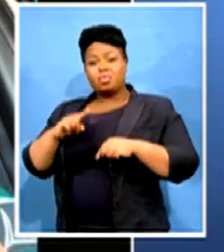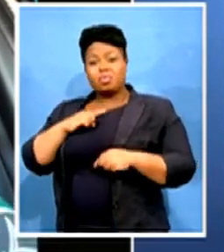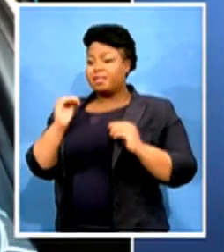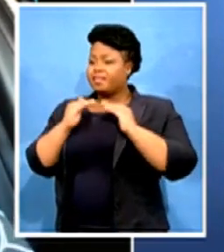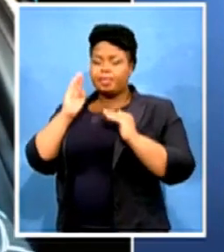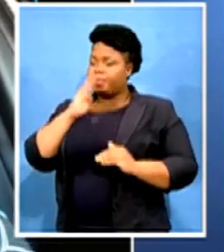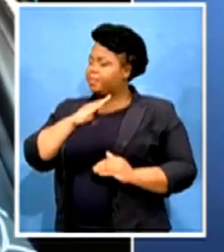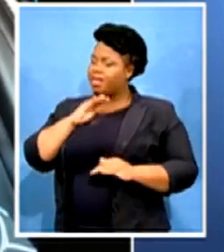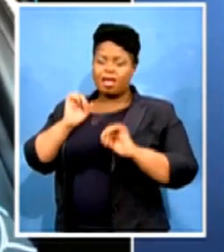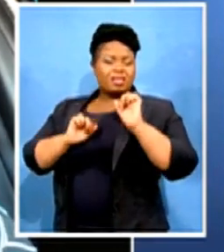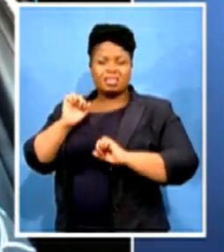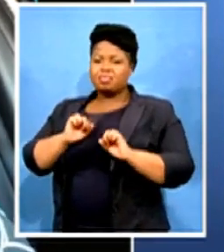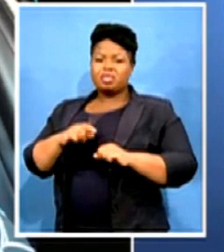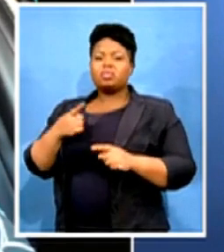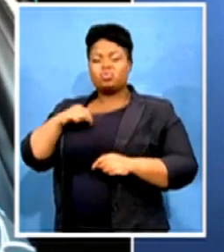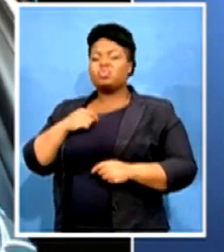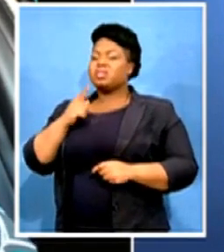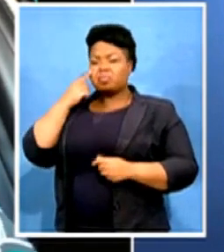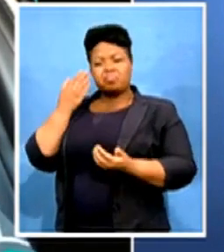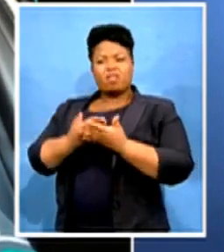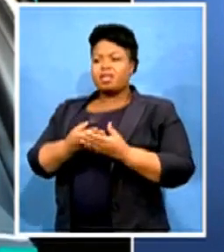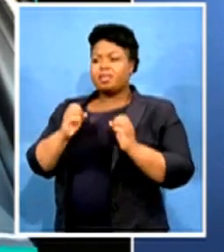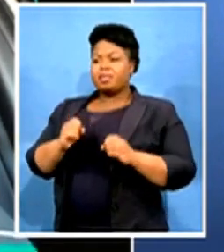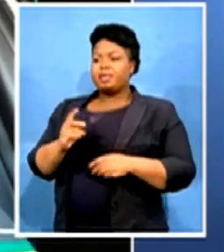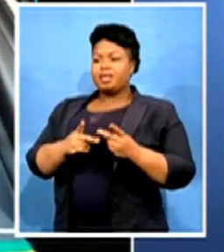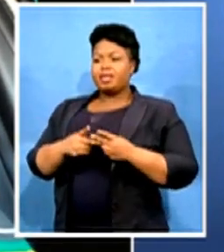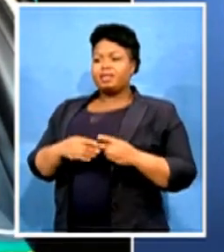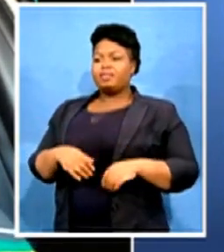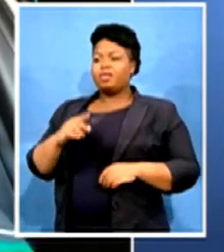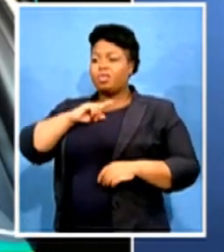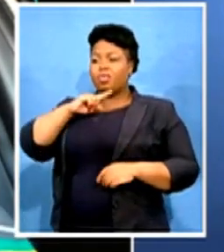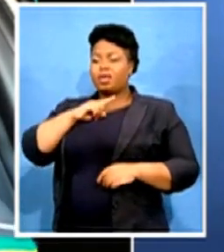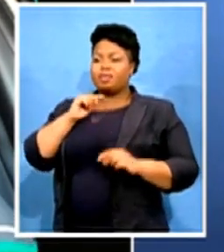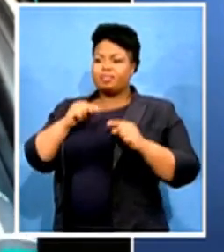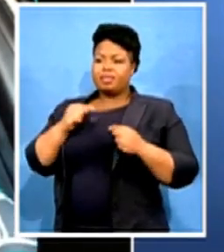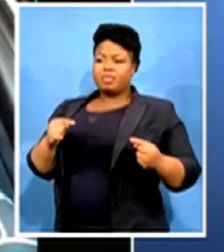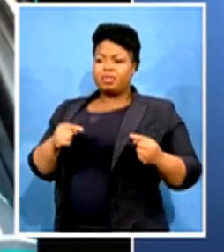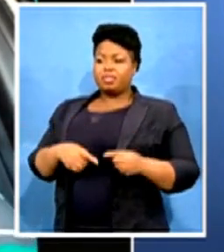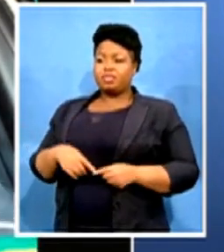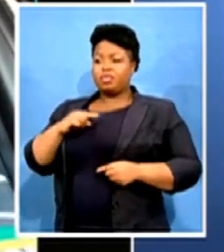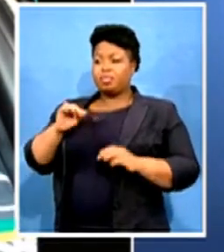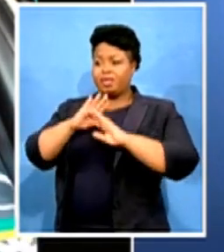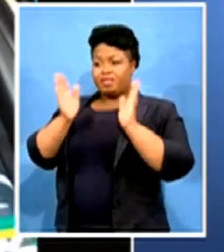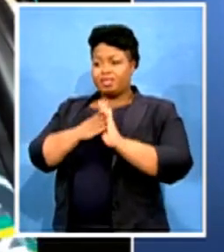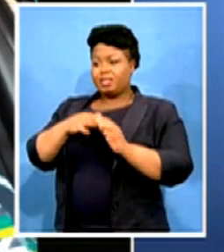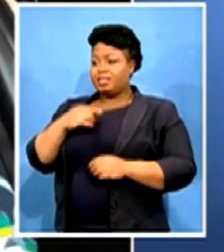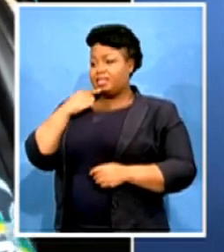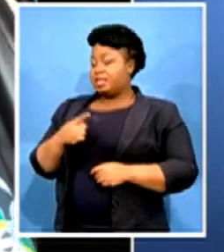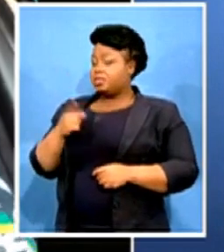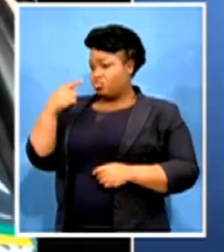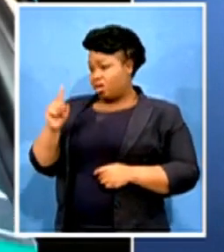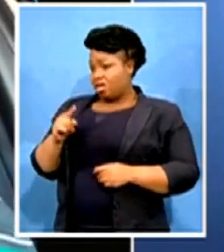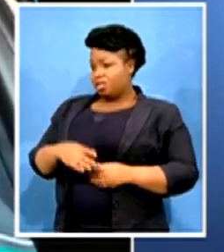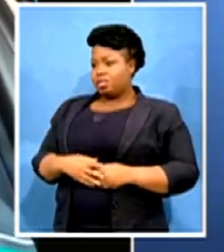There's never been a fair assessment. They can't test that what they are saying is correct. Why that test was never used to